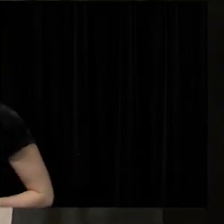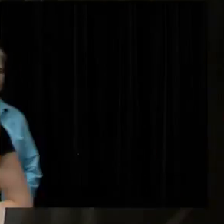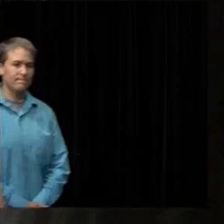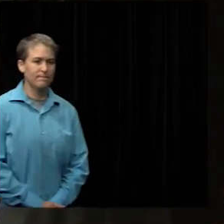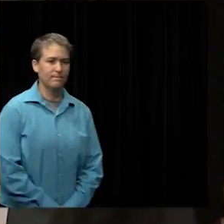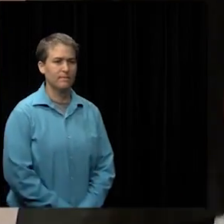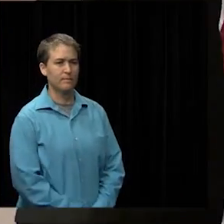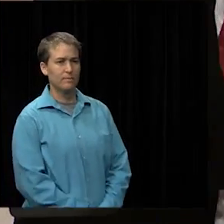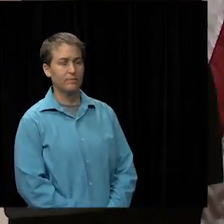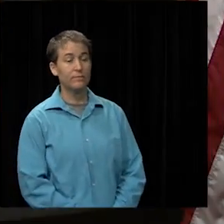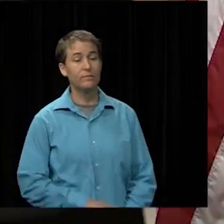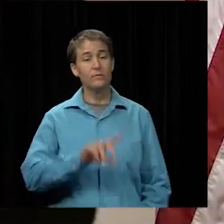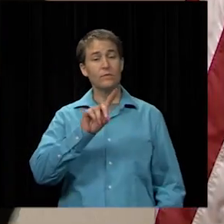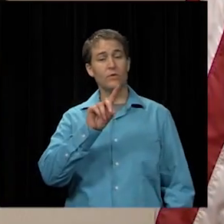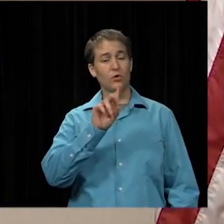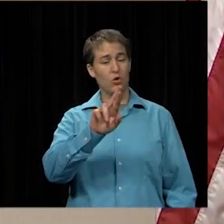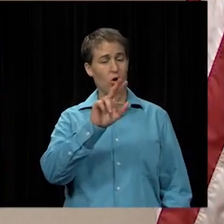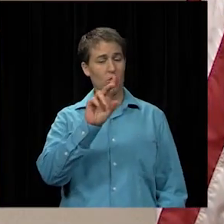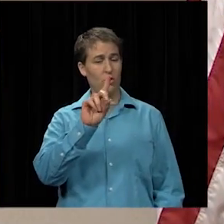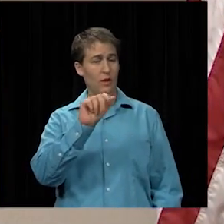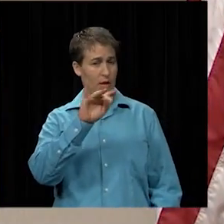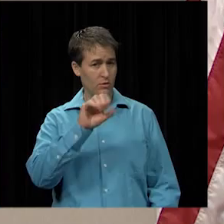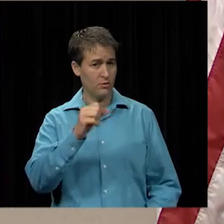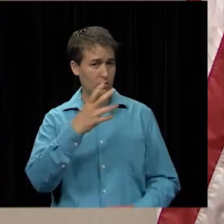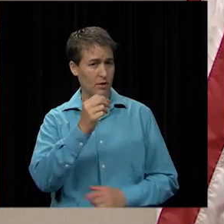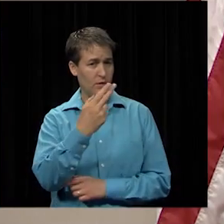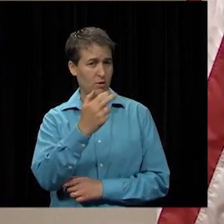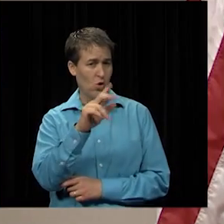if dr daniels and harlan parker would come down please